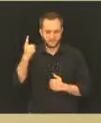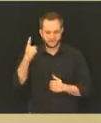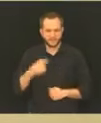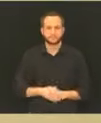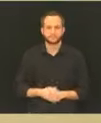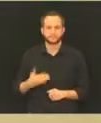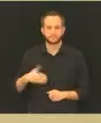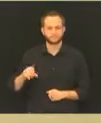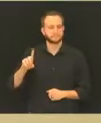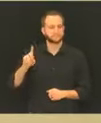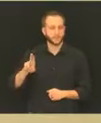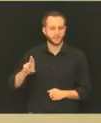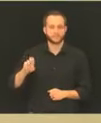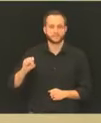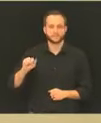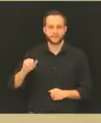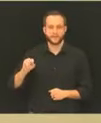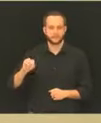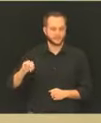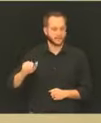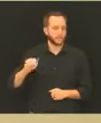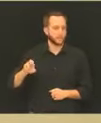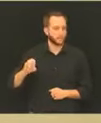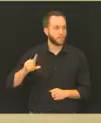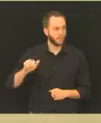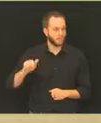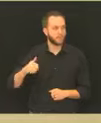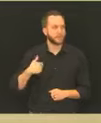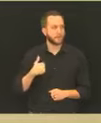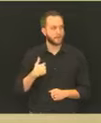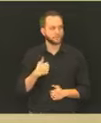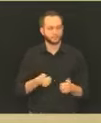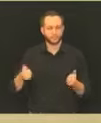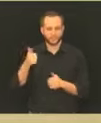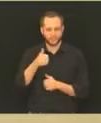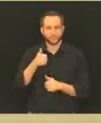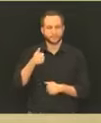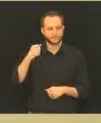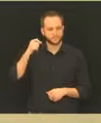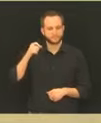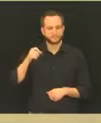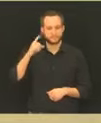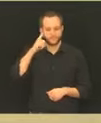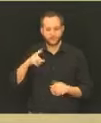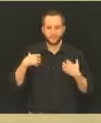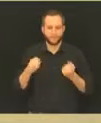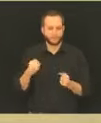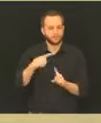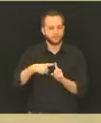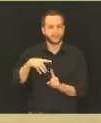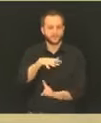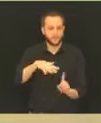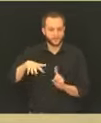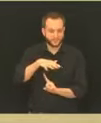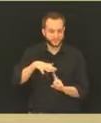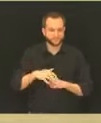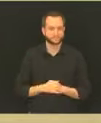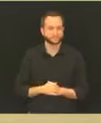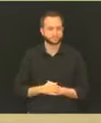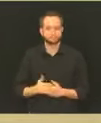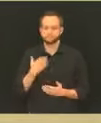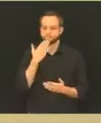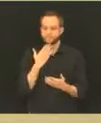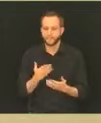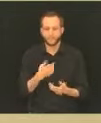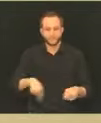Areola, the Director for the Department of Health and Environment. Thank you for joining us today.